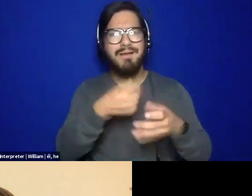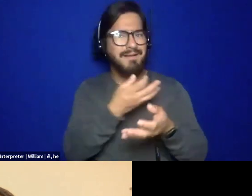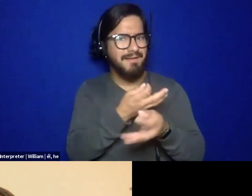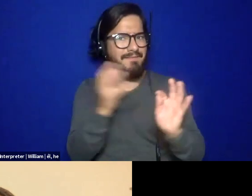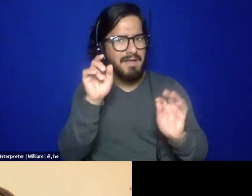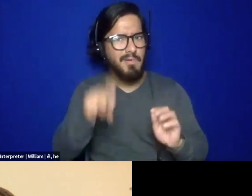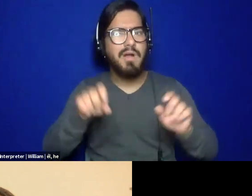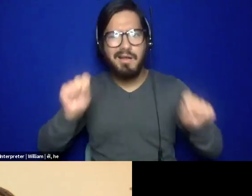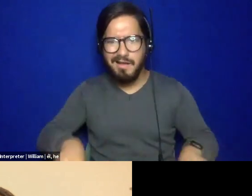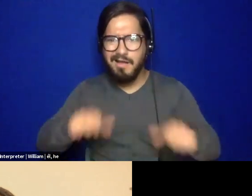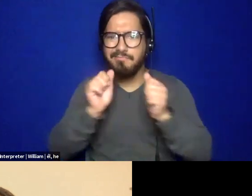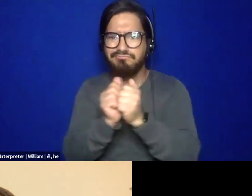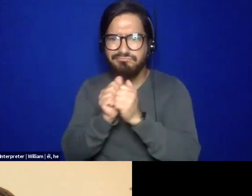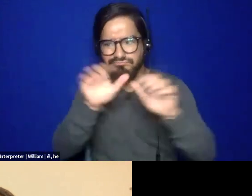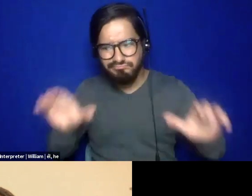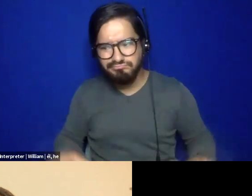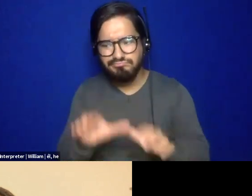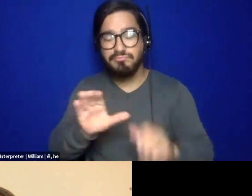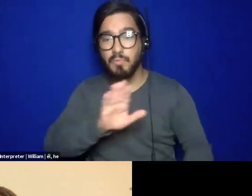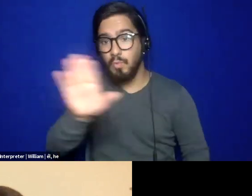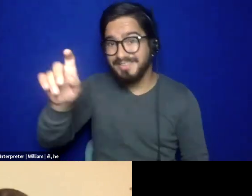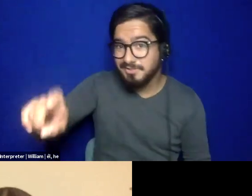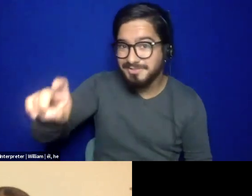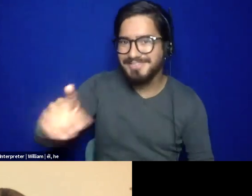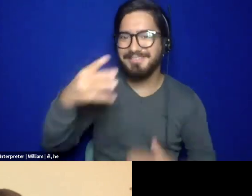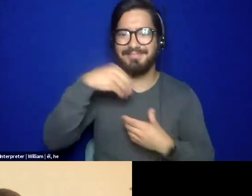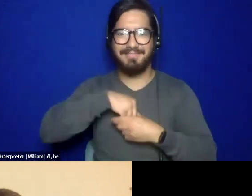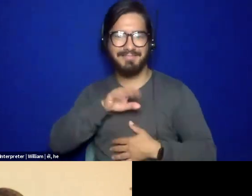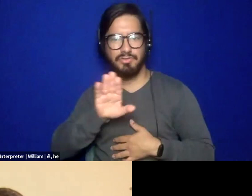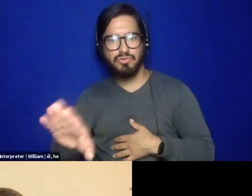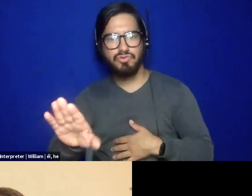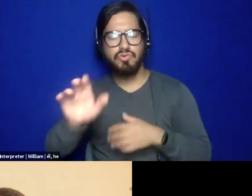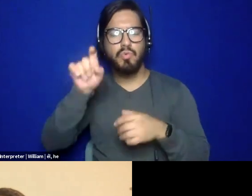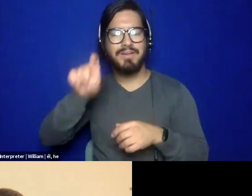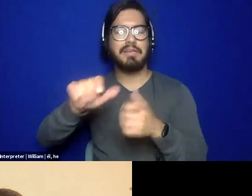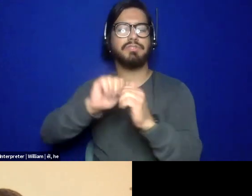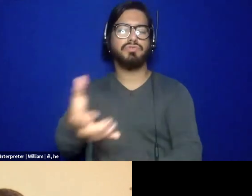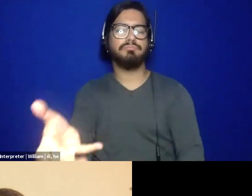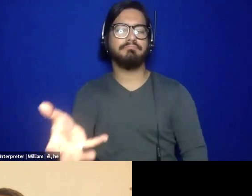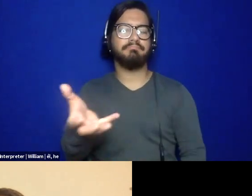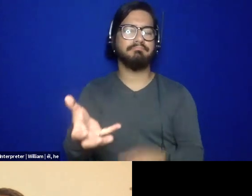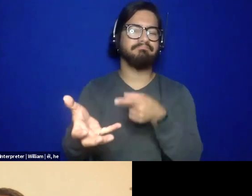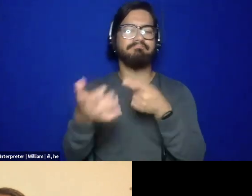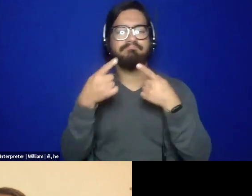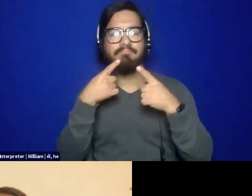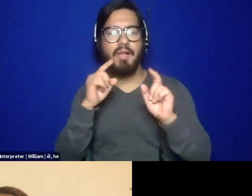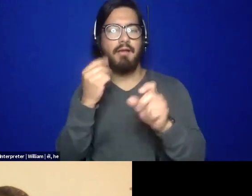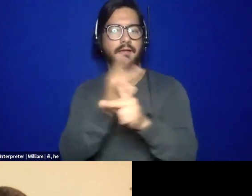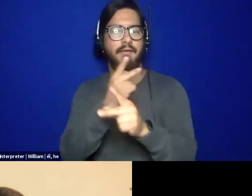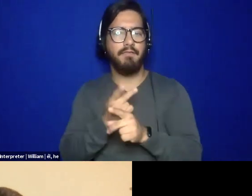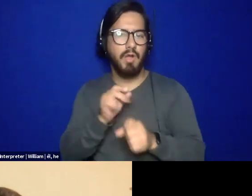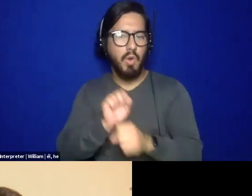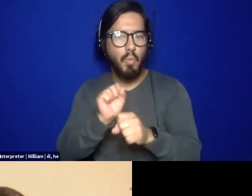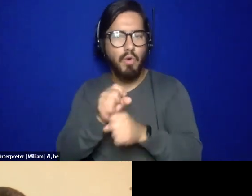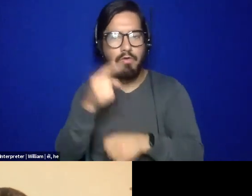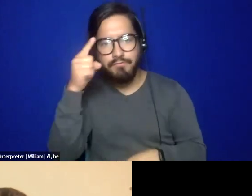believer that what you need is inside of you. We just have to figure out how to make that work for you. Now, how does it show up? What